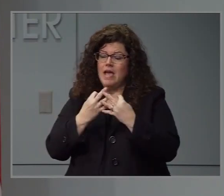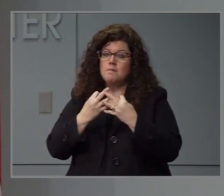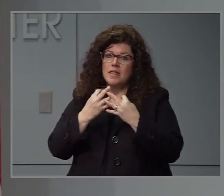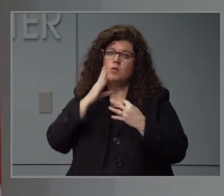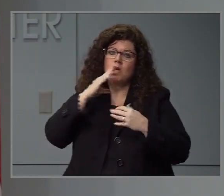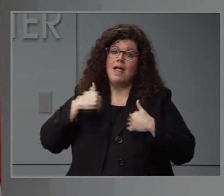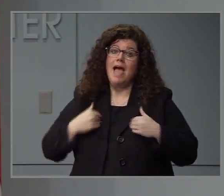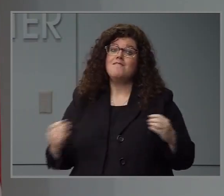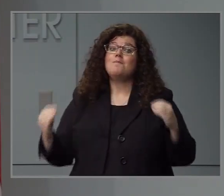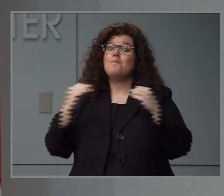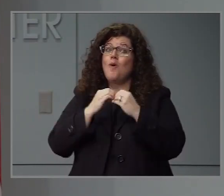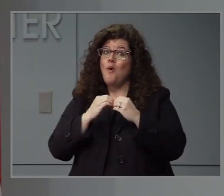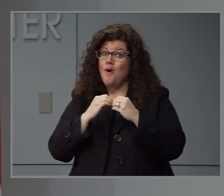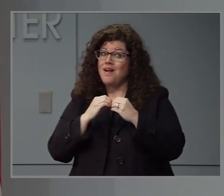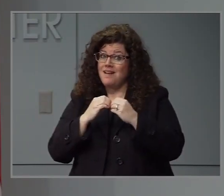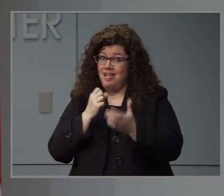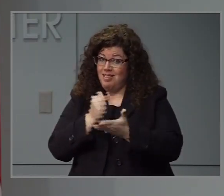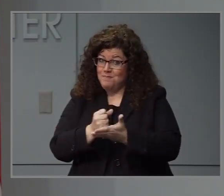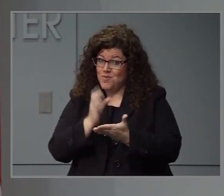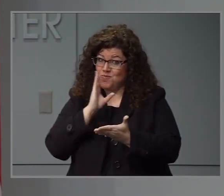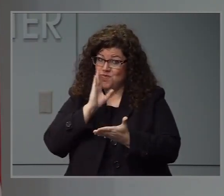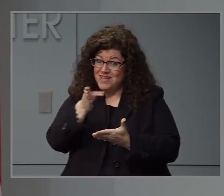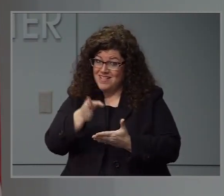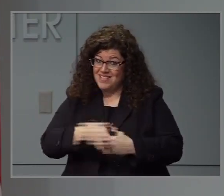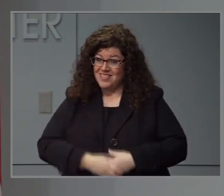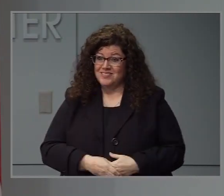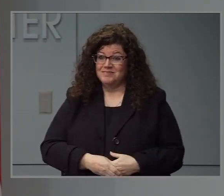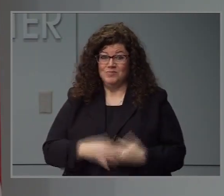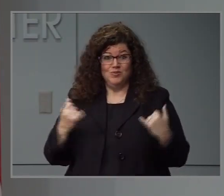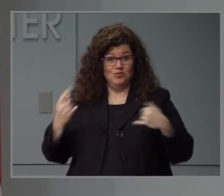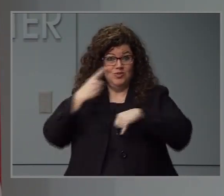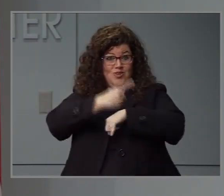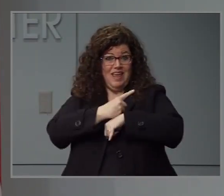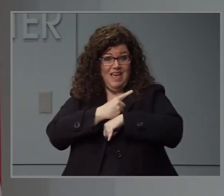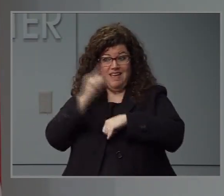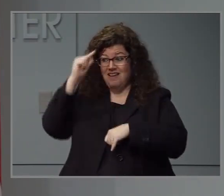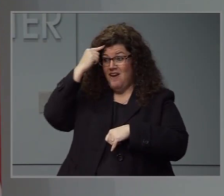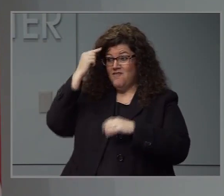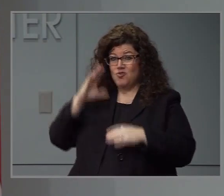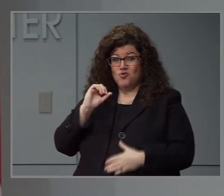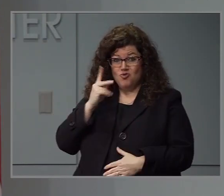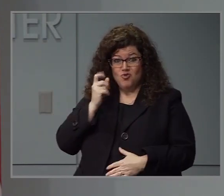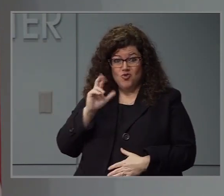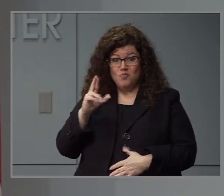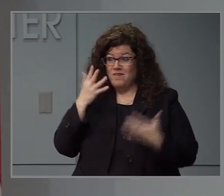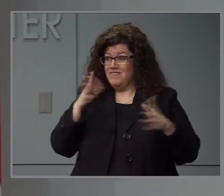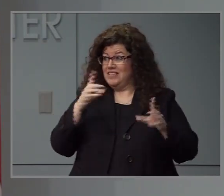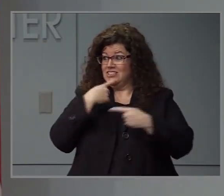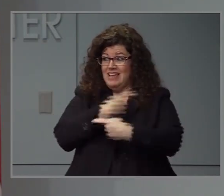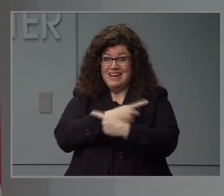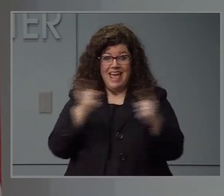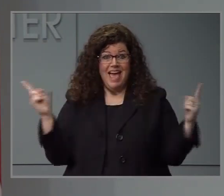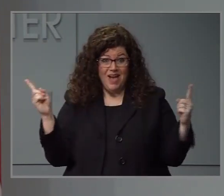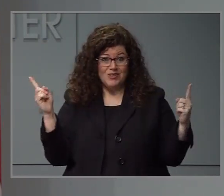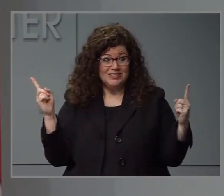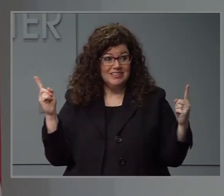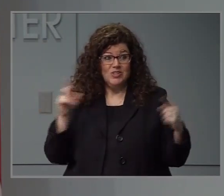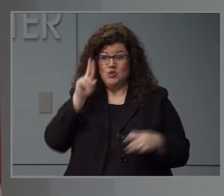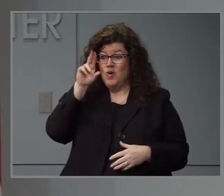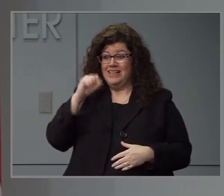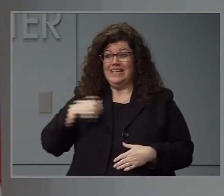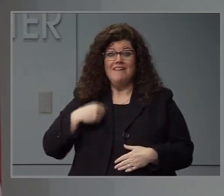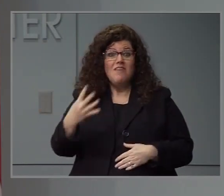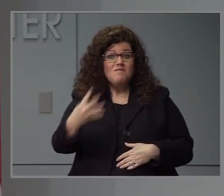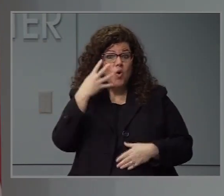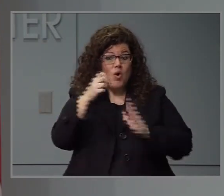more help. Just before today's briefing, Governor Cooper announced that North Carolina is one of four states to